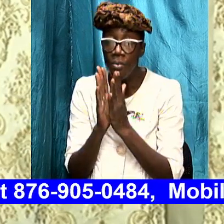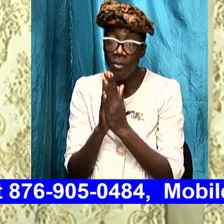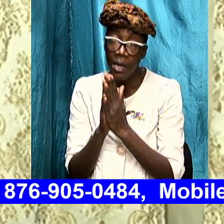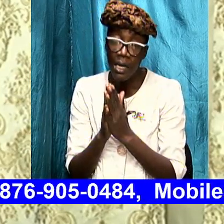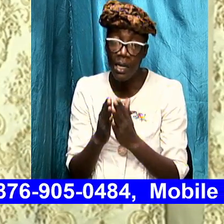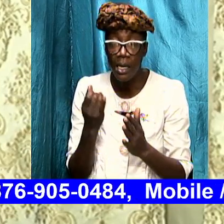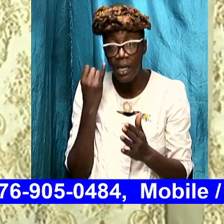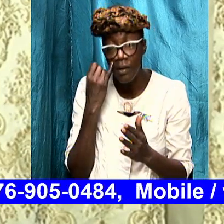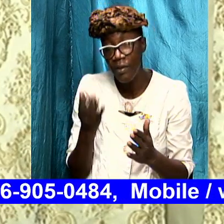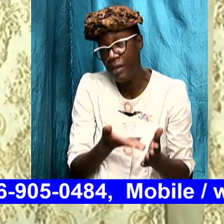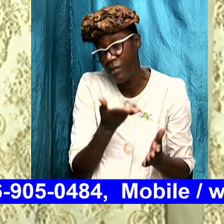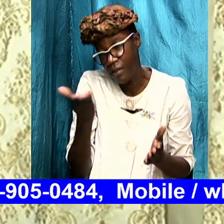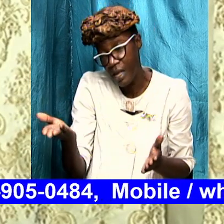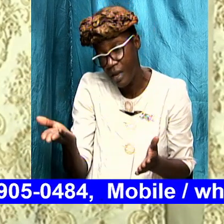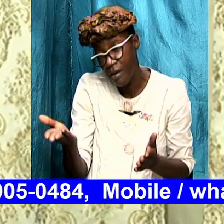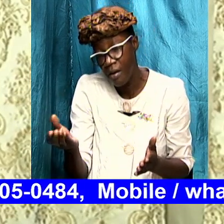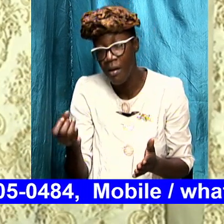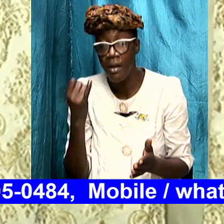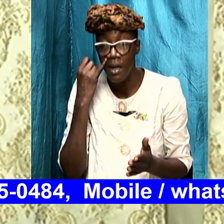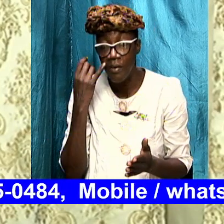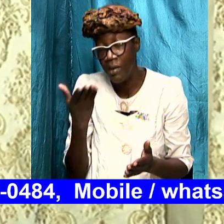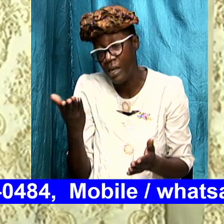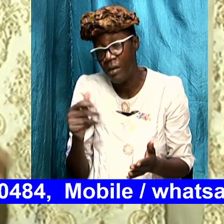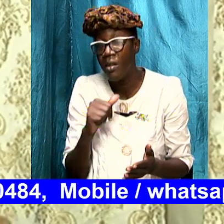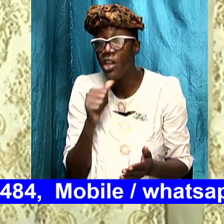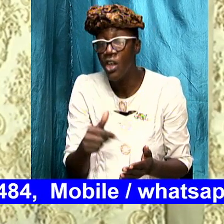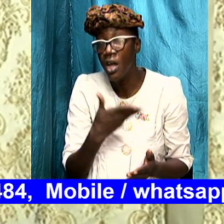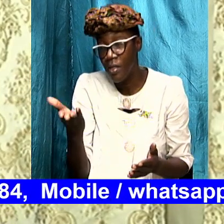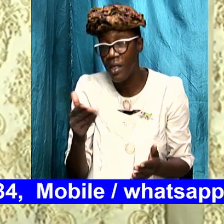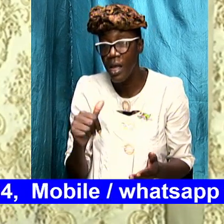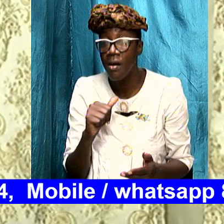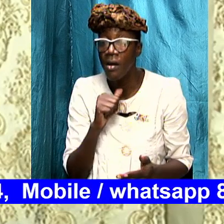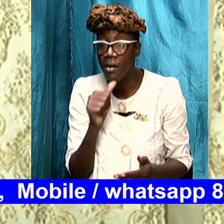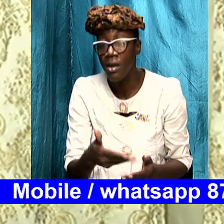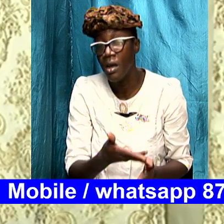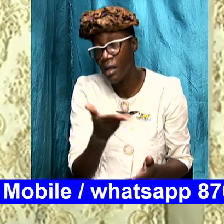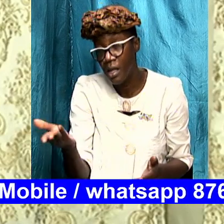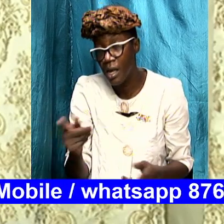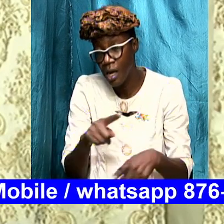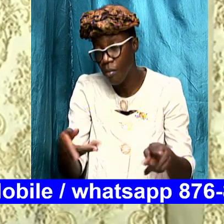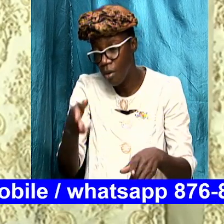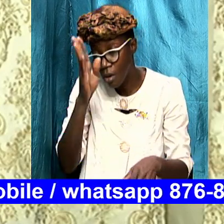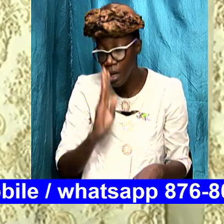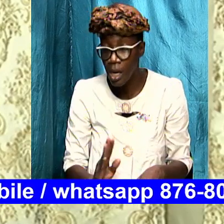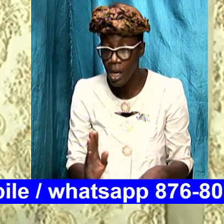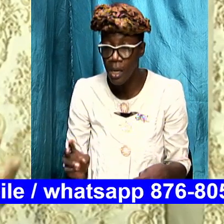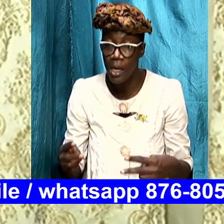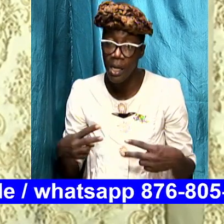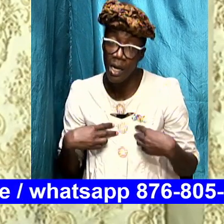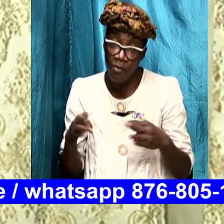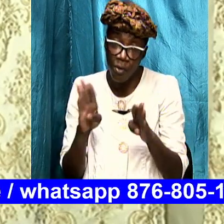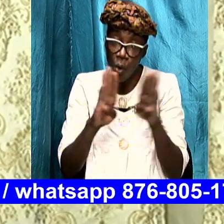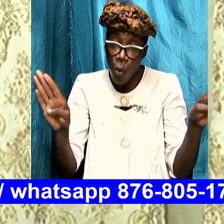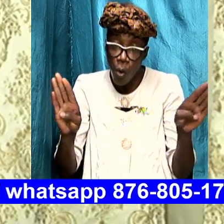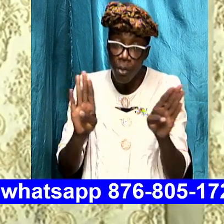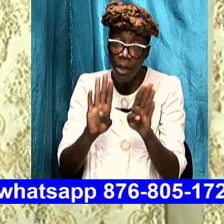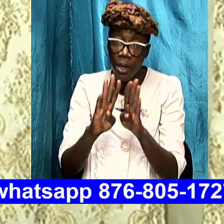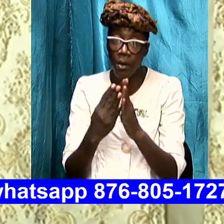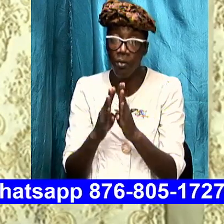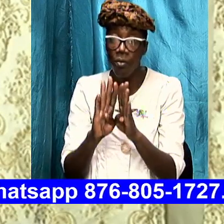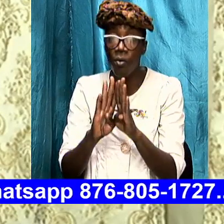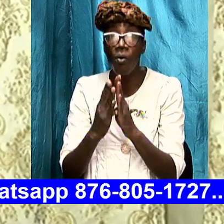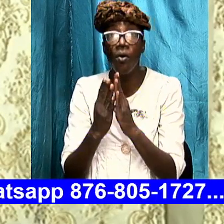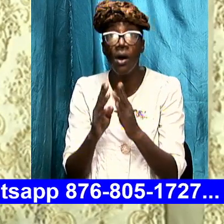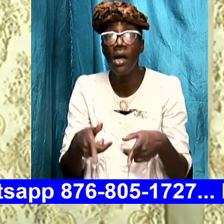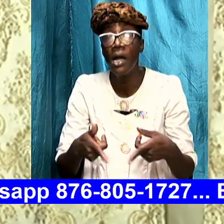is there it is there if it is not there it is not there but God has to open a door and let's